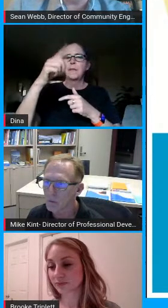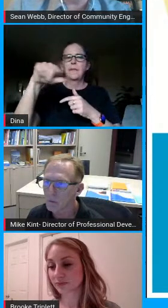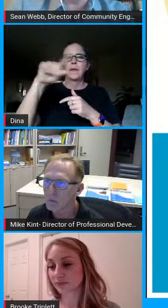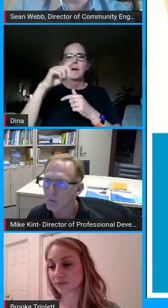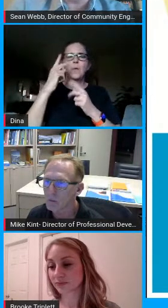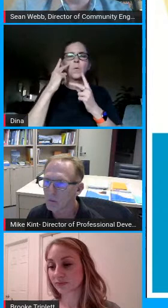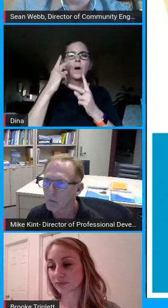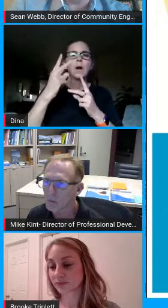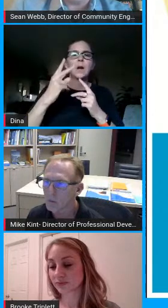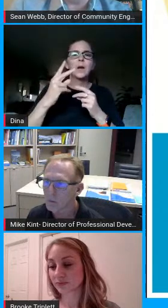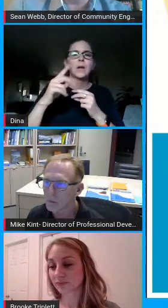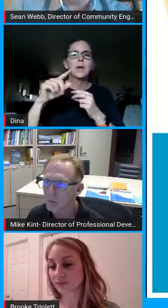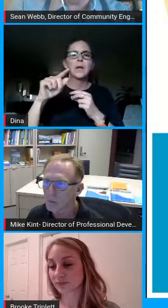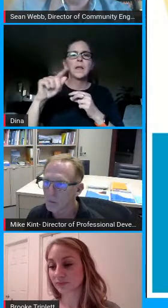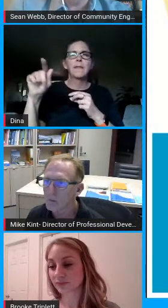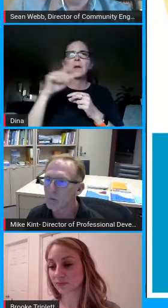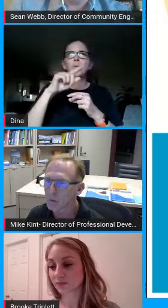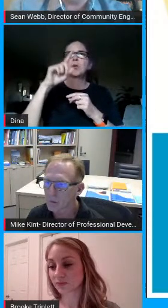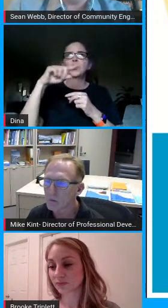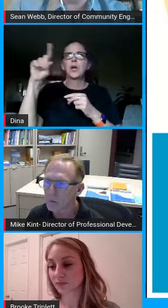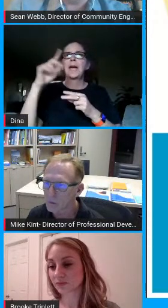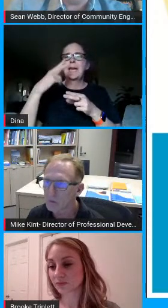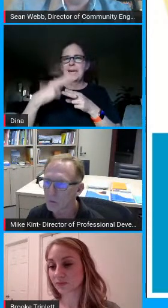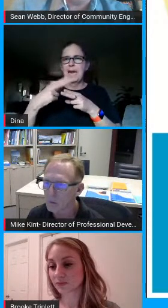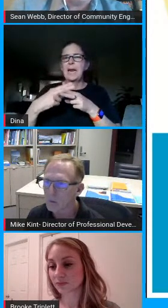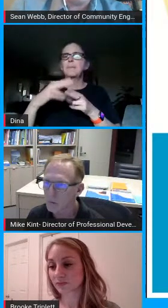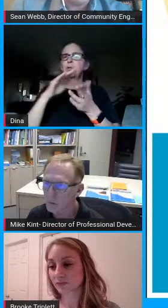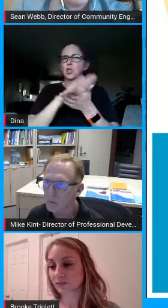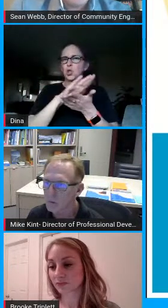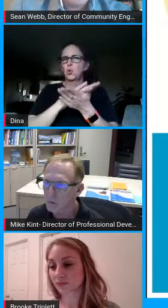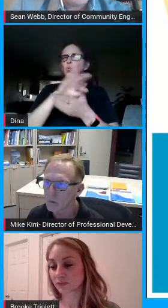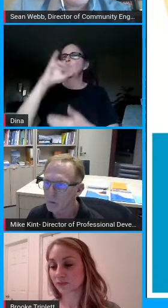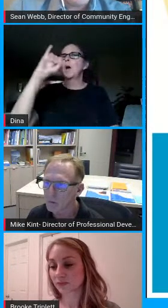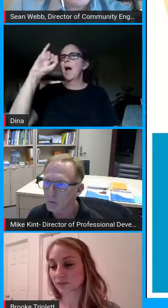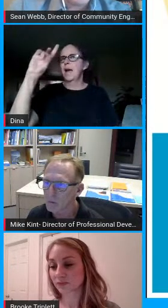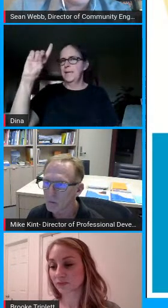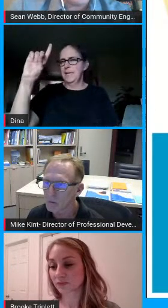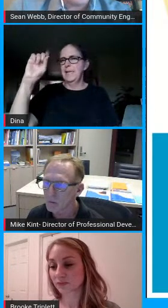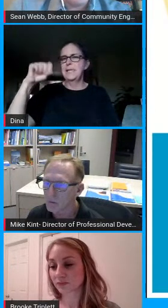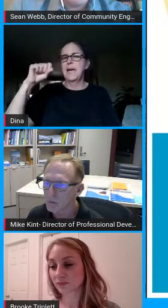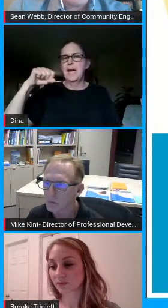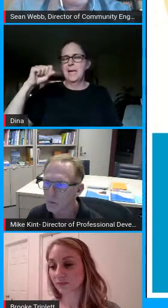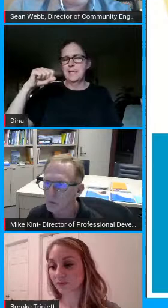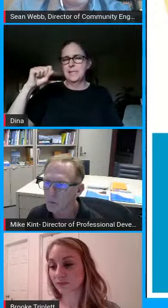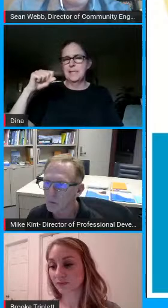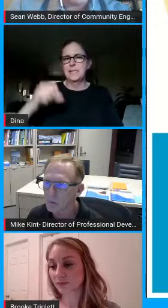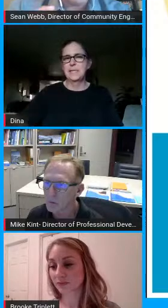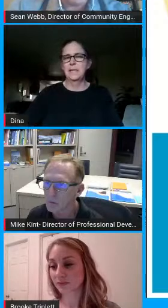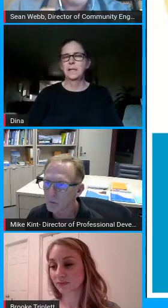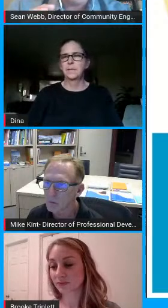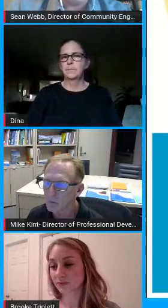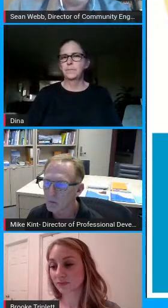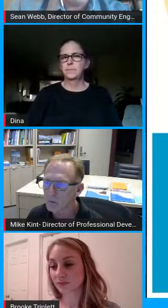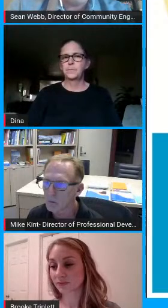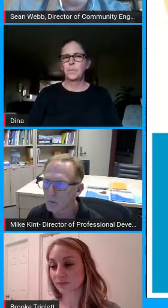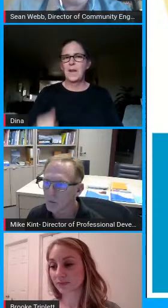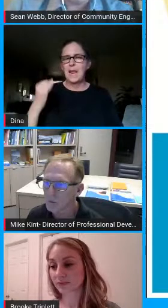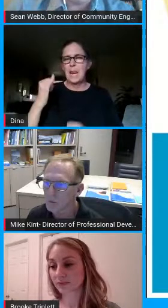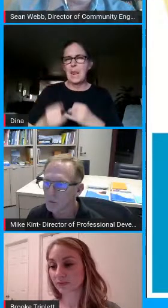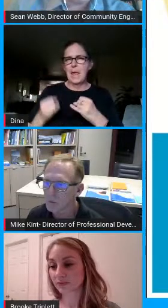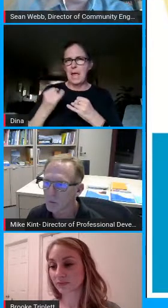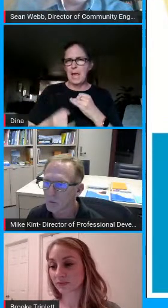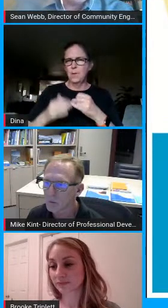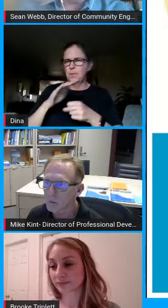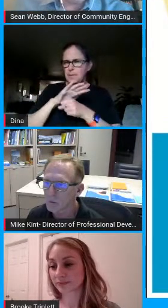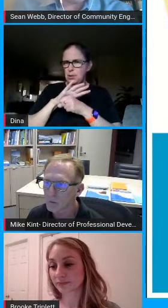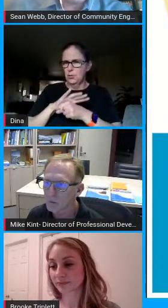there so they'll be checking names off there in regards to picking up meals and then lastly uh we want to stress that it is very very